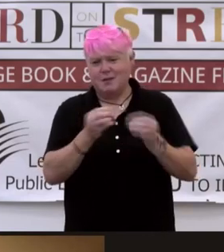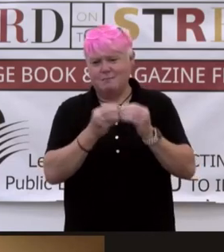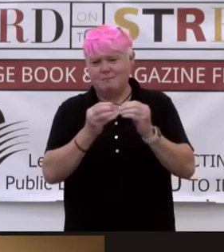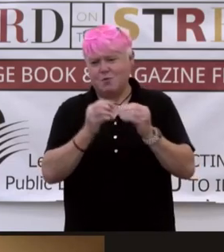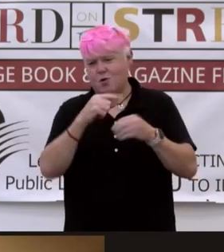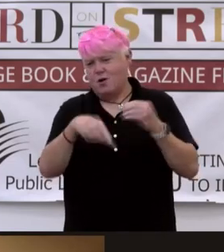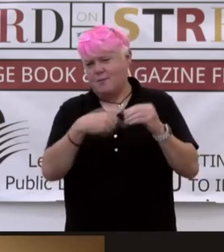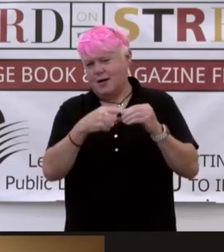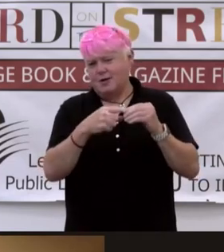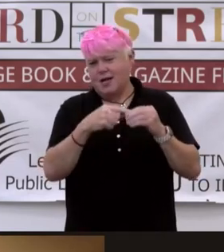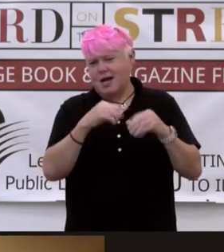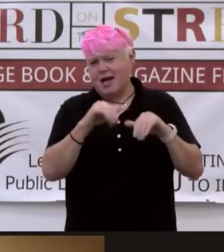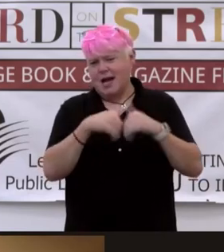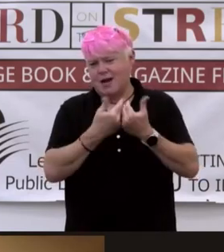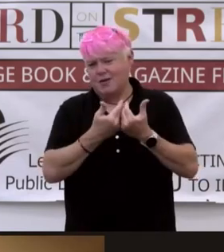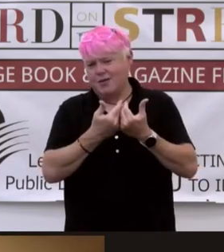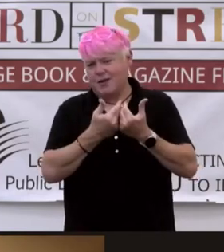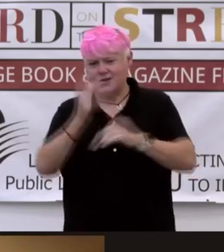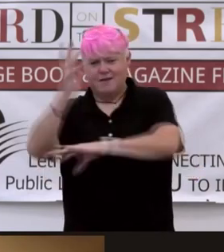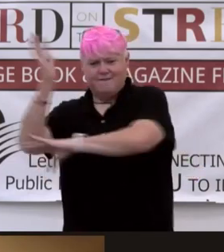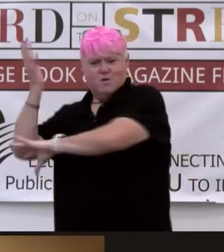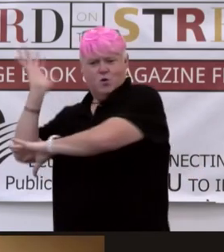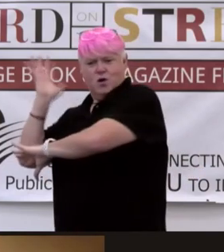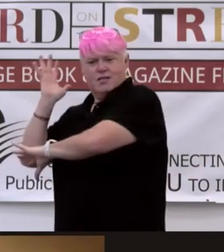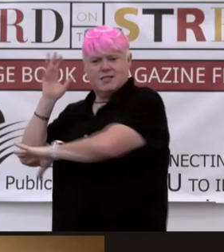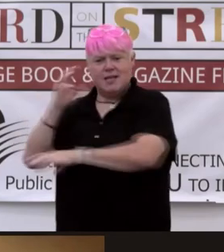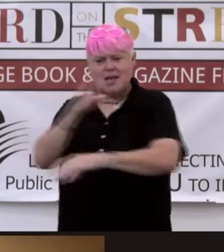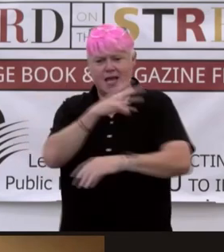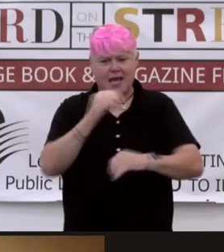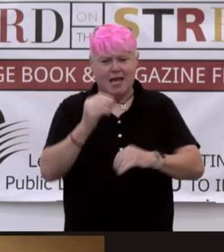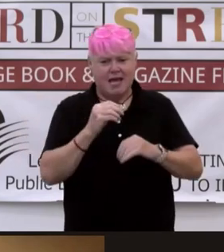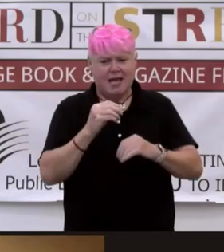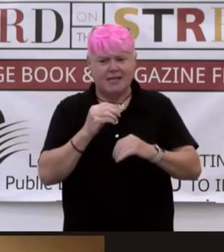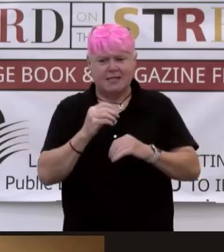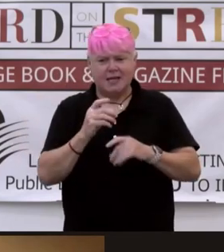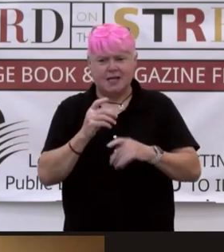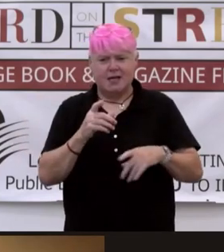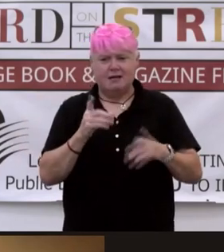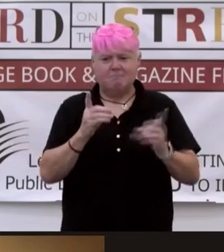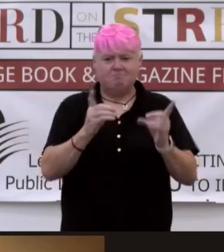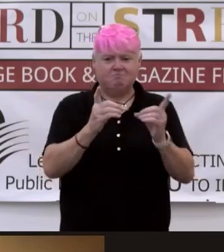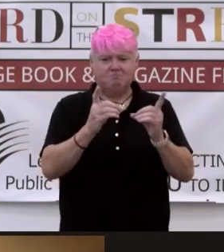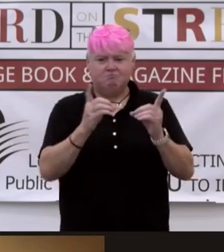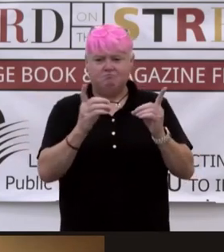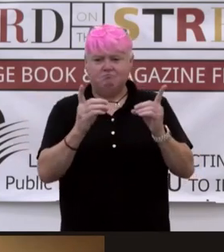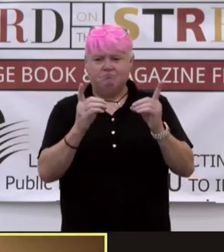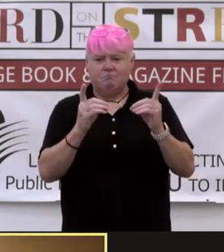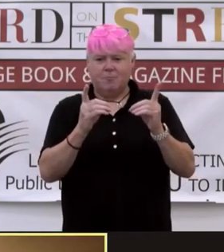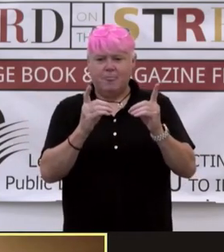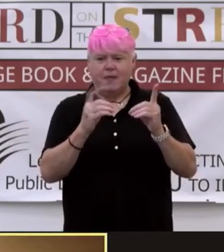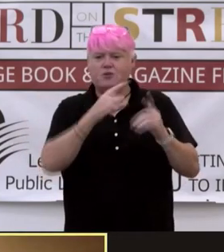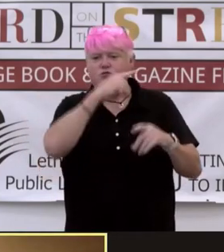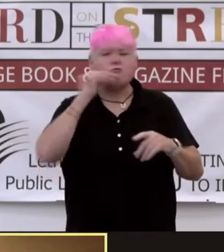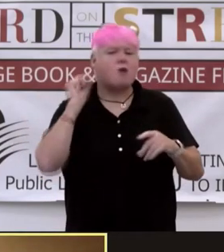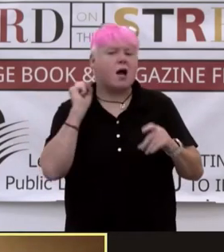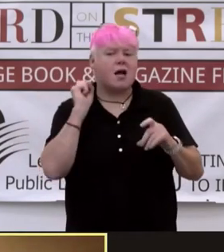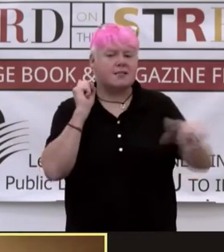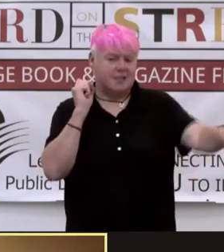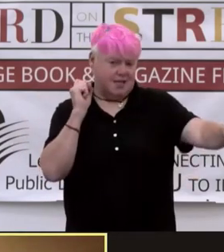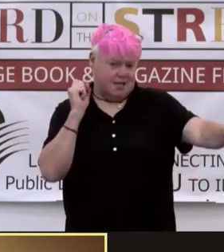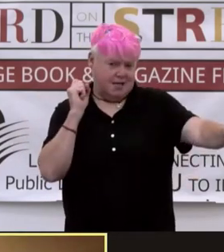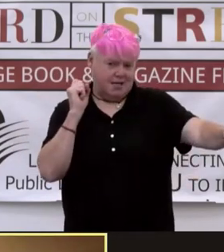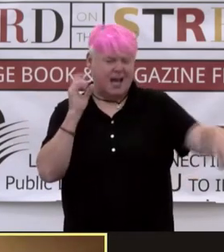of the, there's a forest side and a desert side, and how those kind of fit together? Okay, so